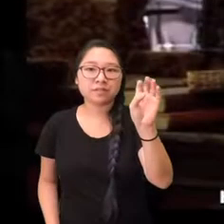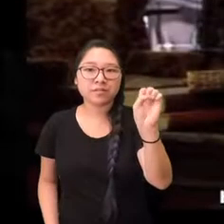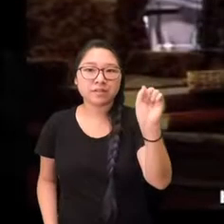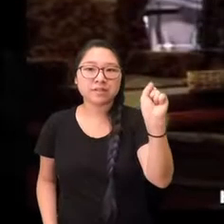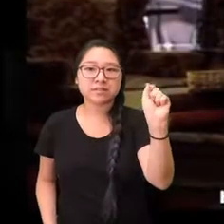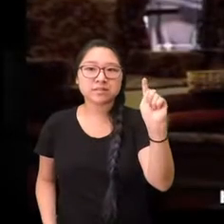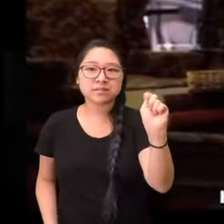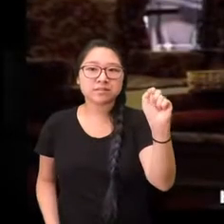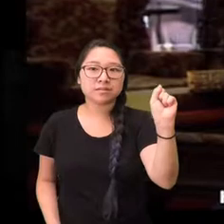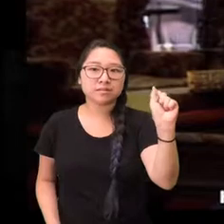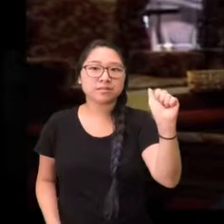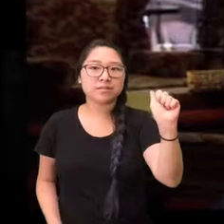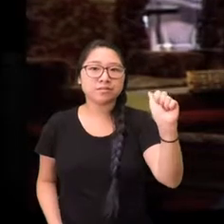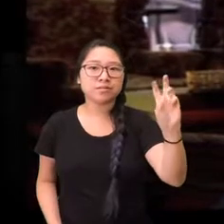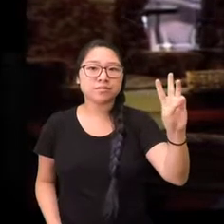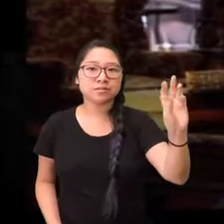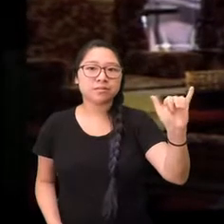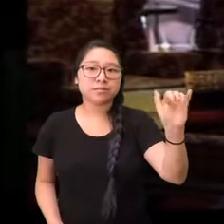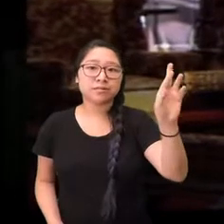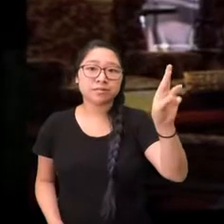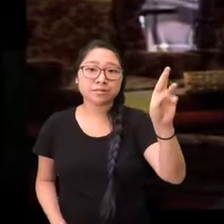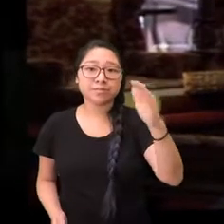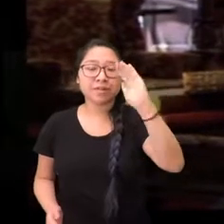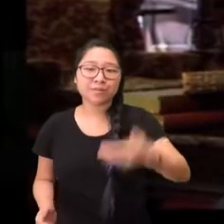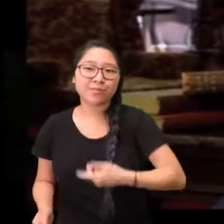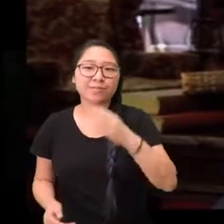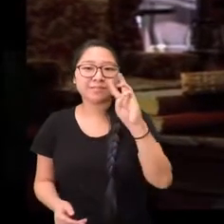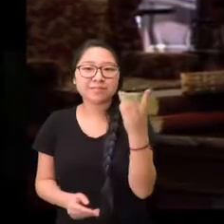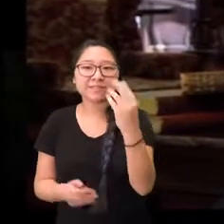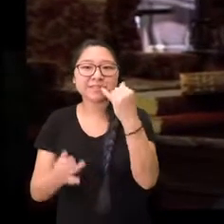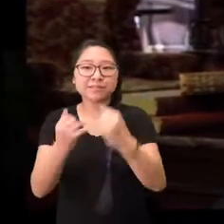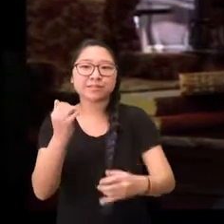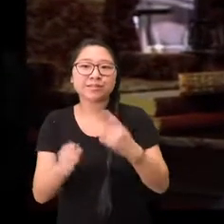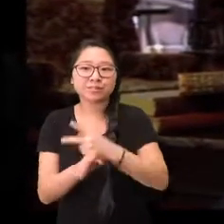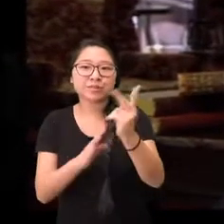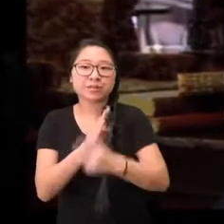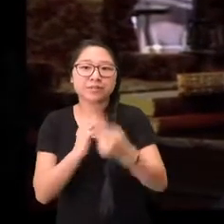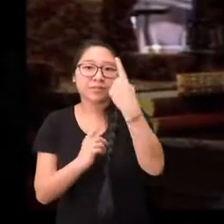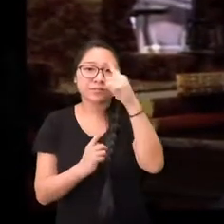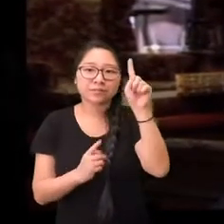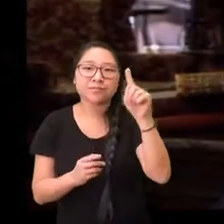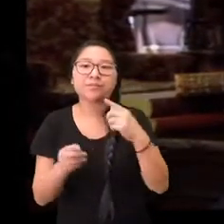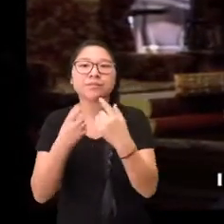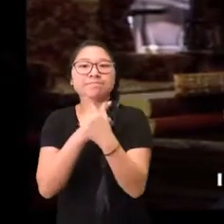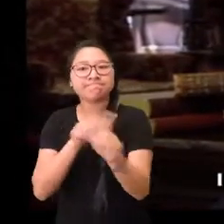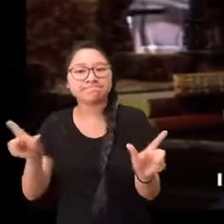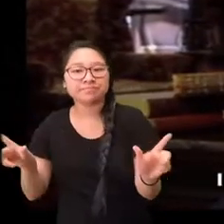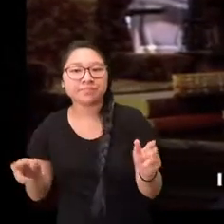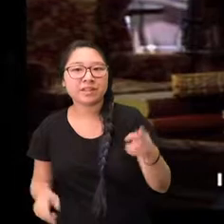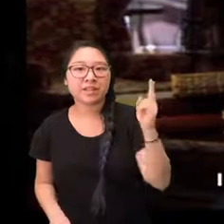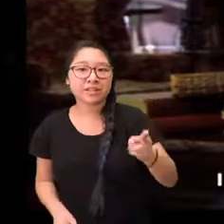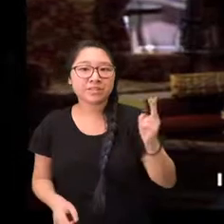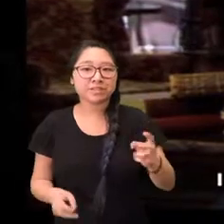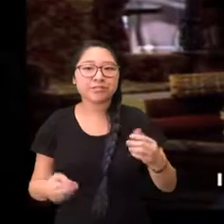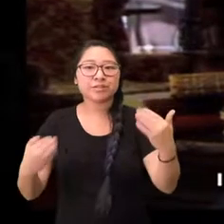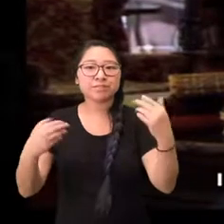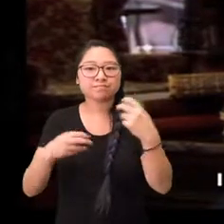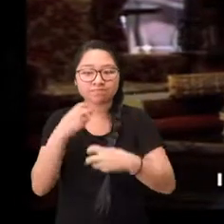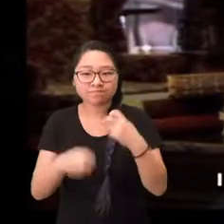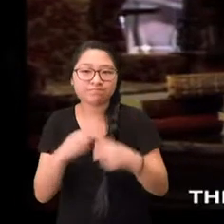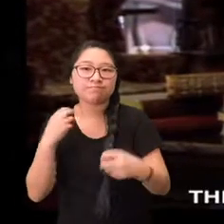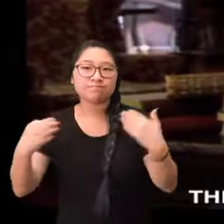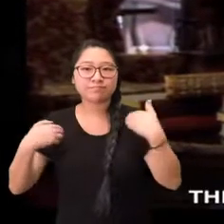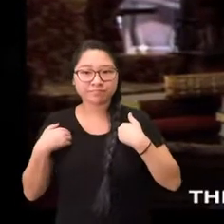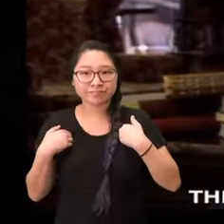Hello, I'm Forrest Sawyer. Welcome to the sixth and final program in our series, Liberty. In every period of history,